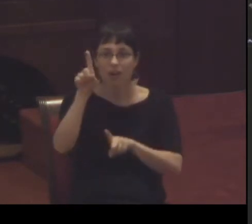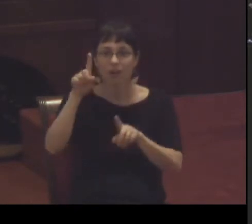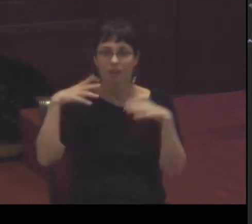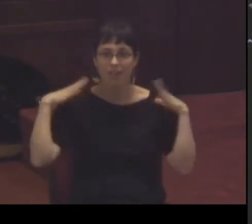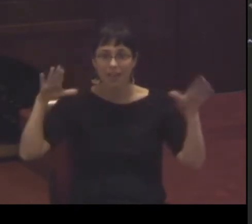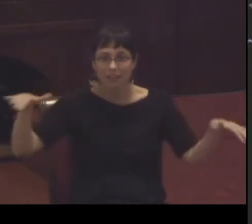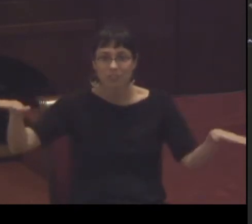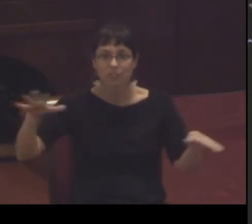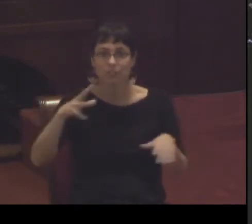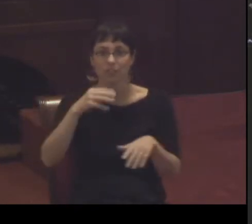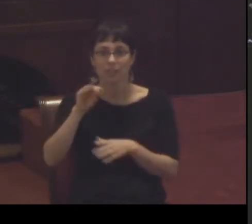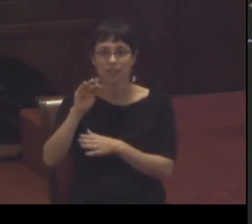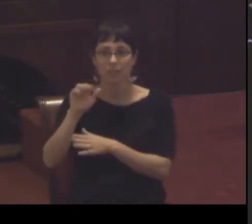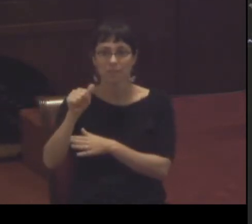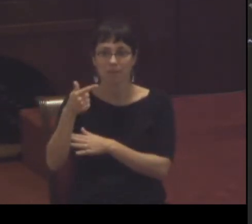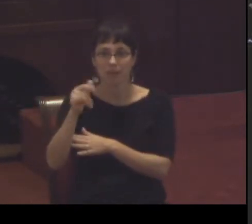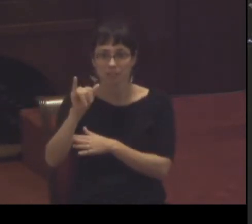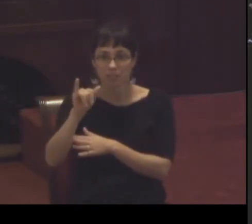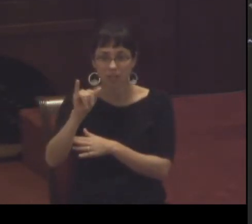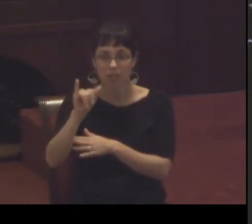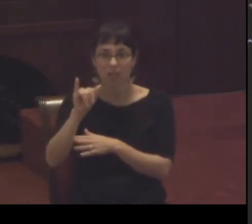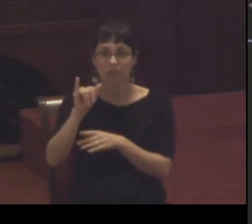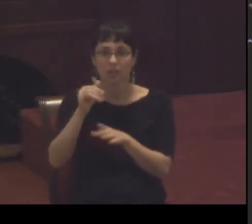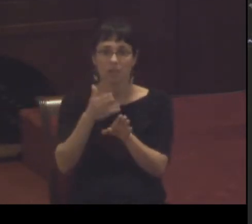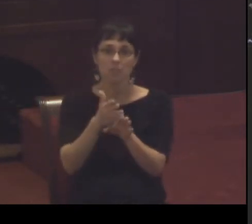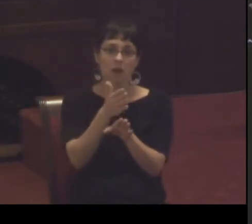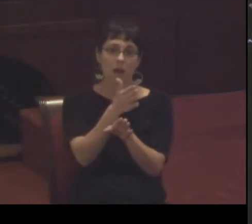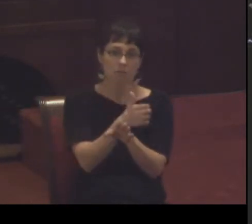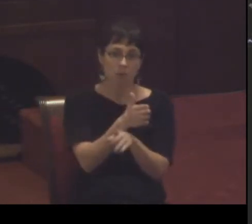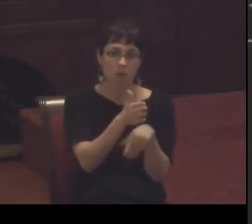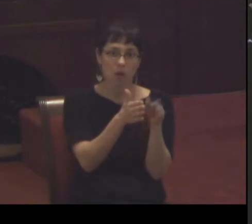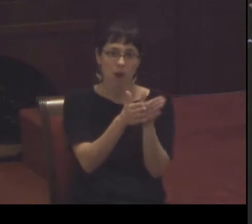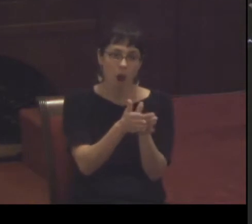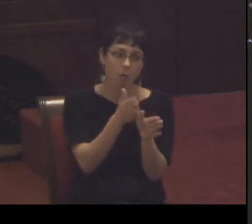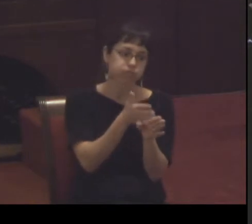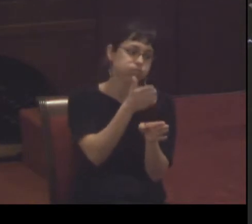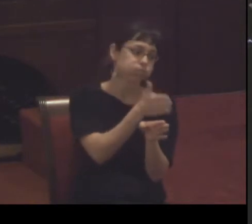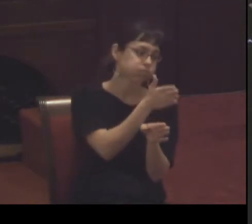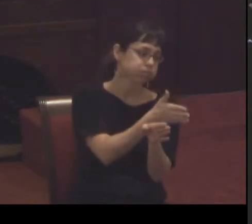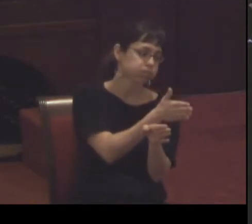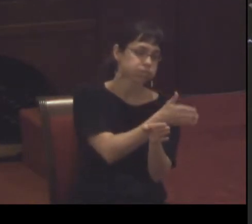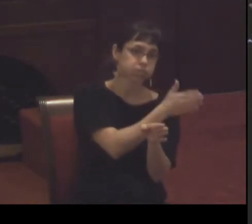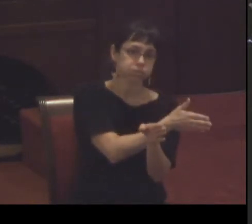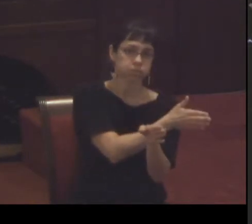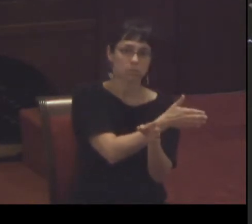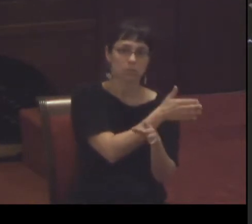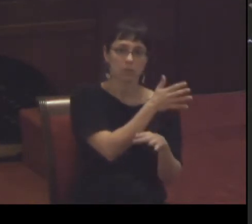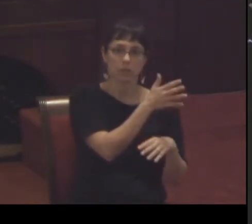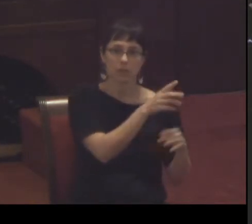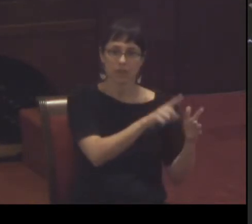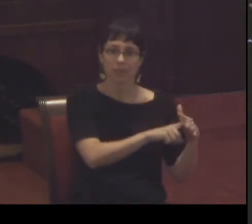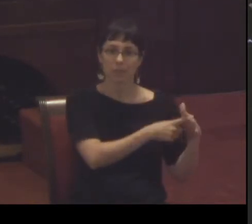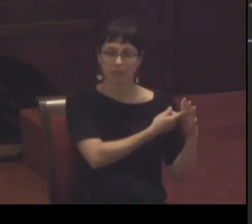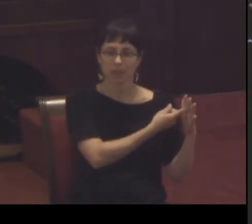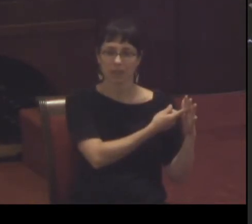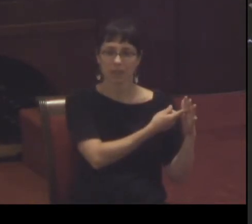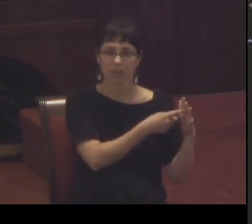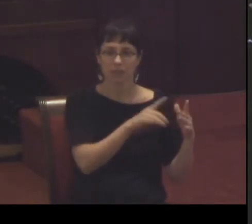and with this language of the prologue John evokes emotions the deepest symbolisms of scripture